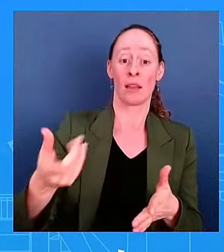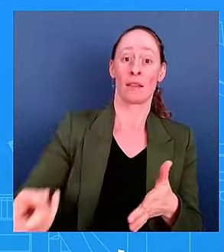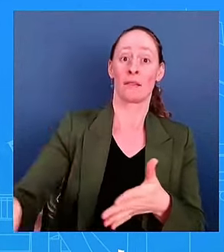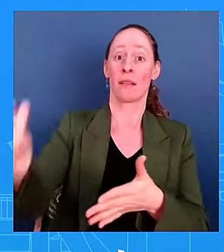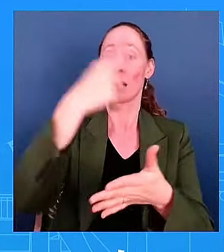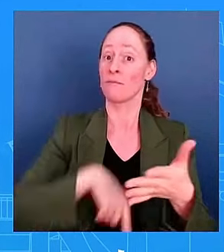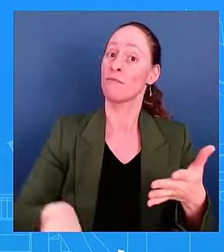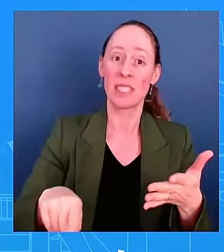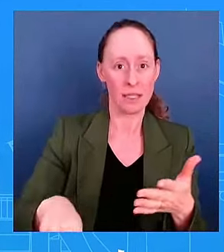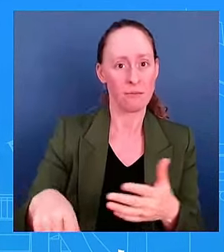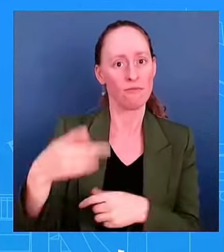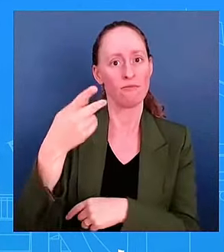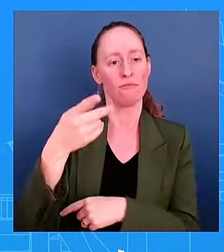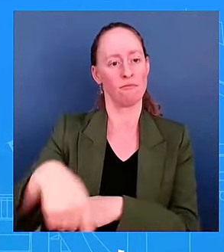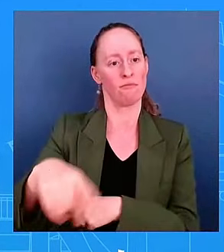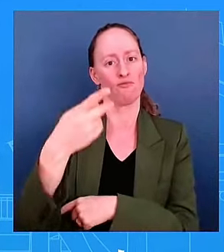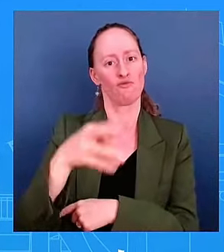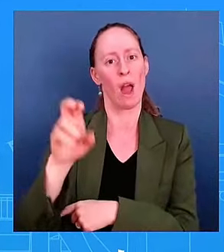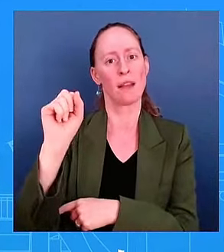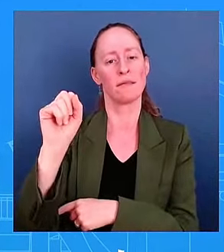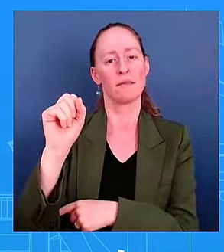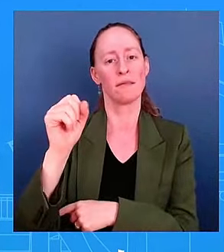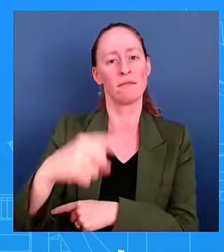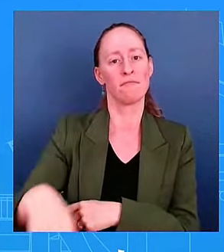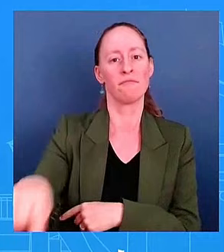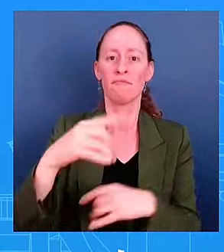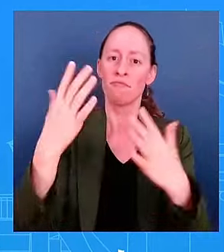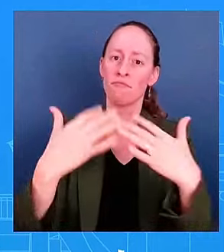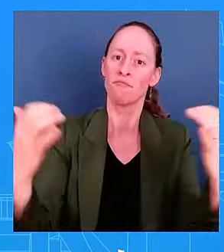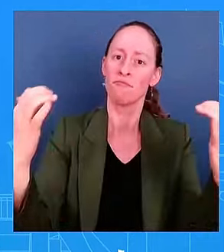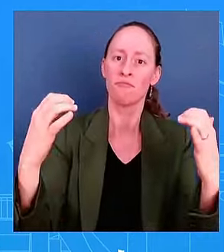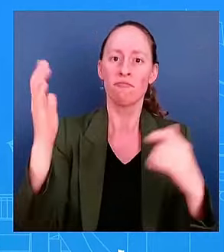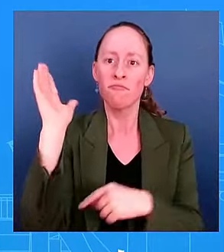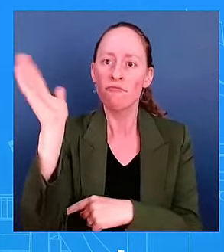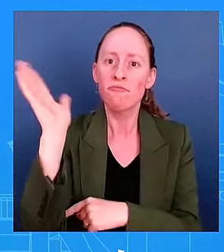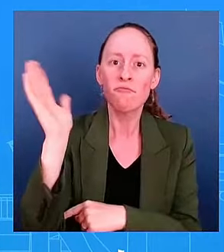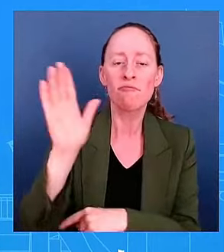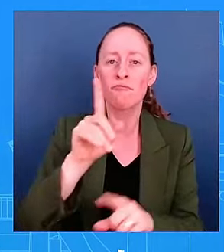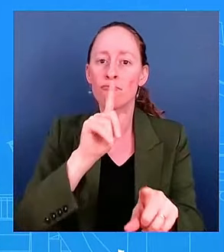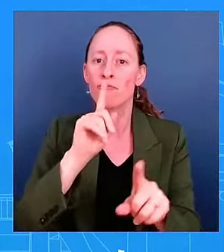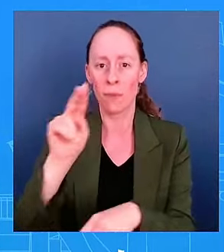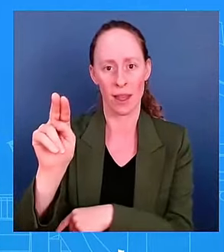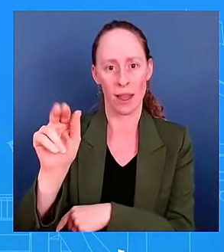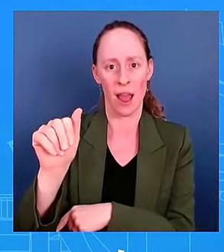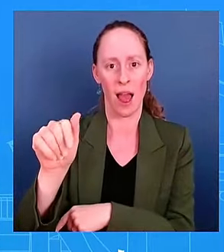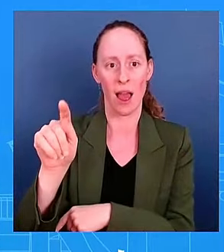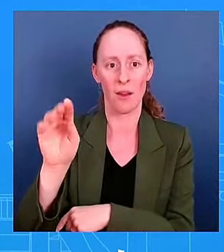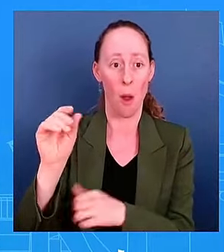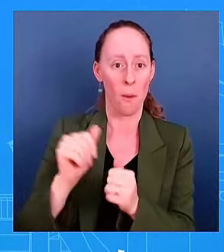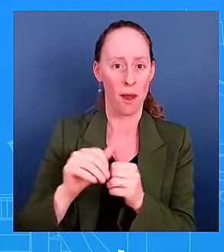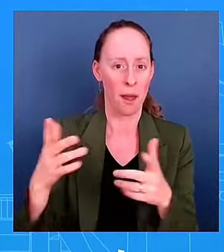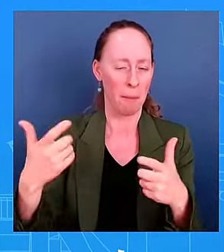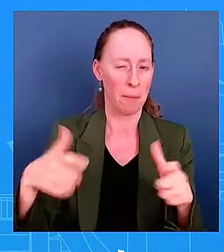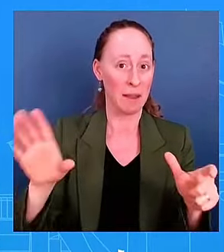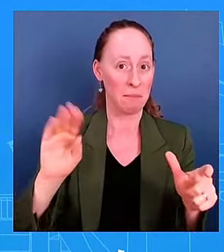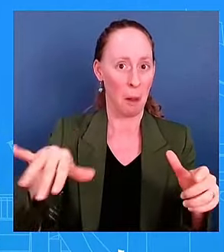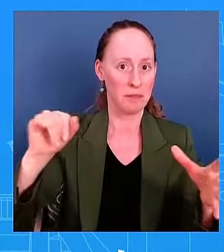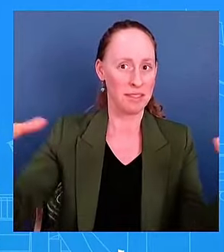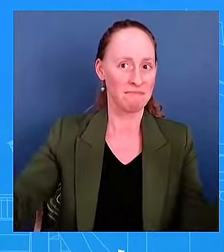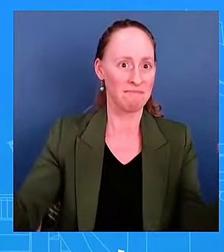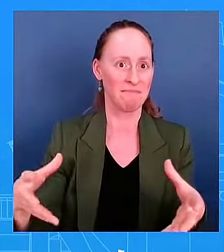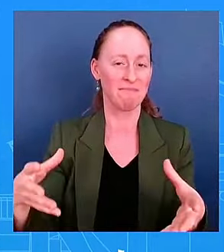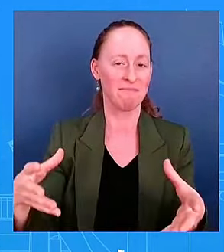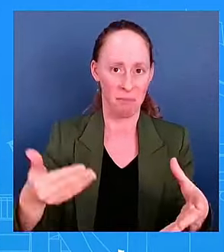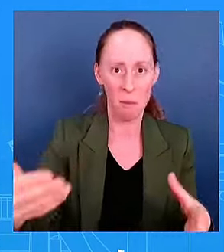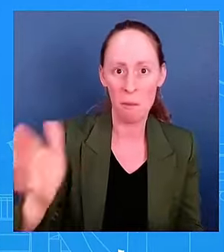conference, a big boy press conference, as Justin from Bloomberg stated yesterday. And so we'll, we'll do that. And he's looking forward to it. And Korean,